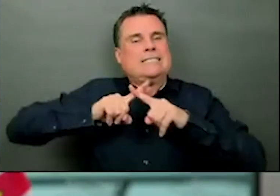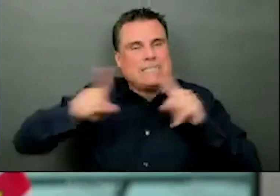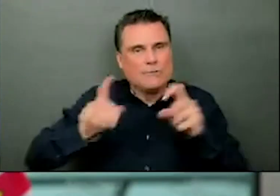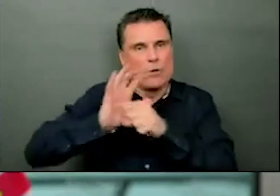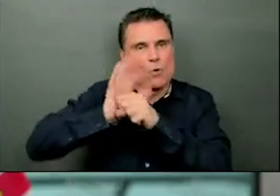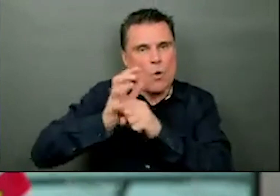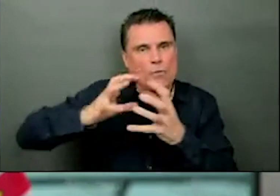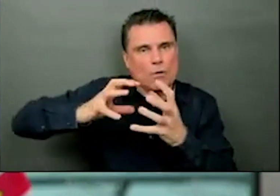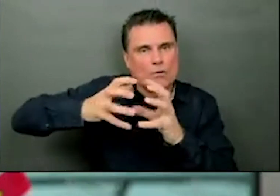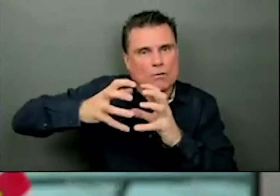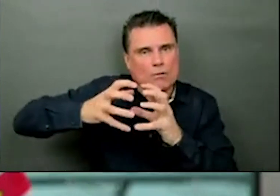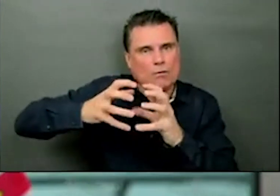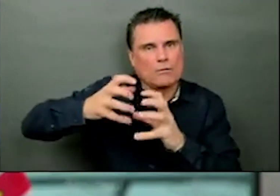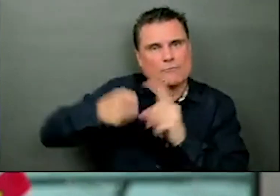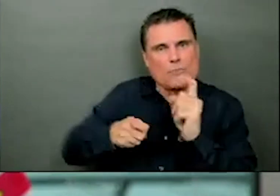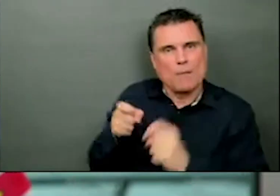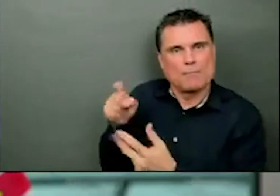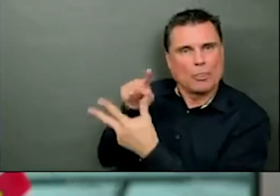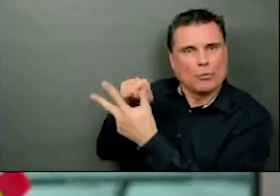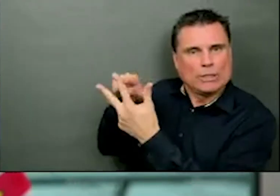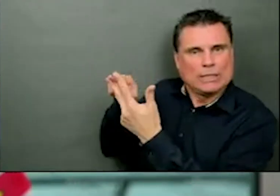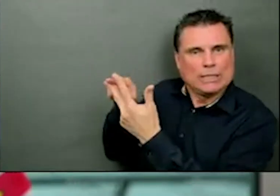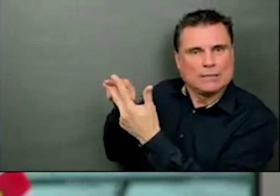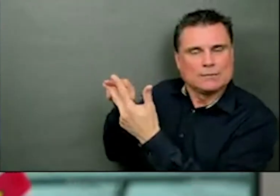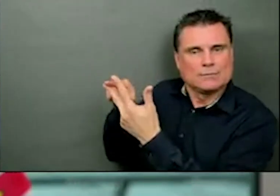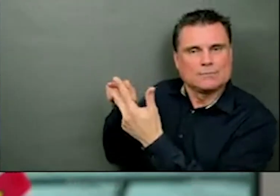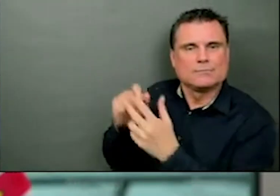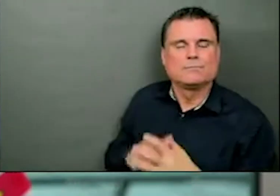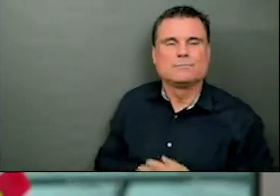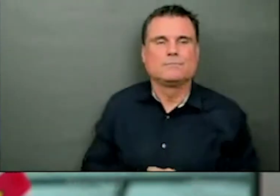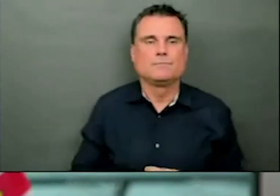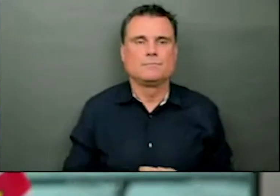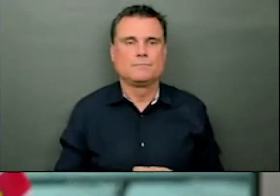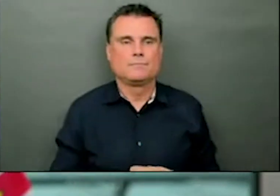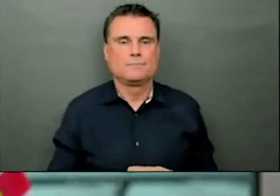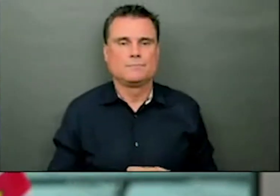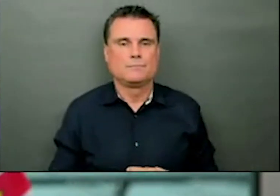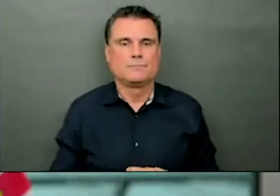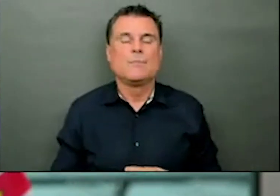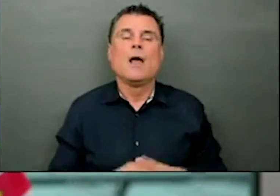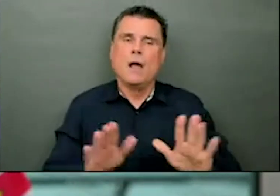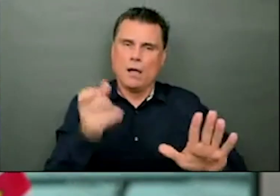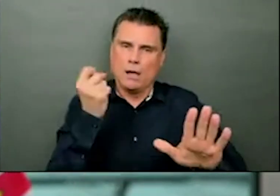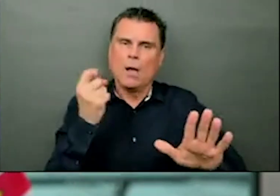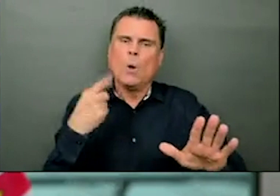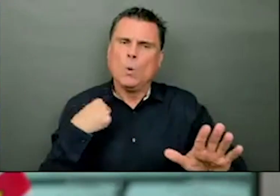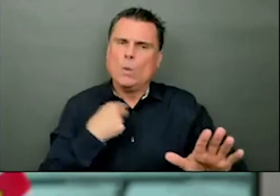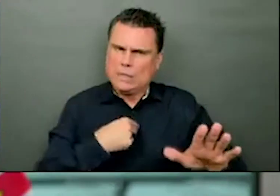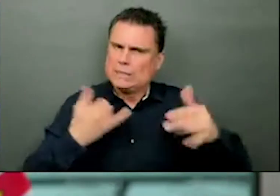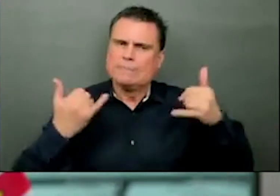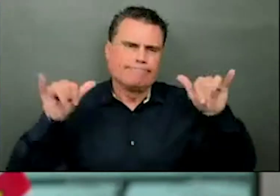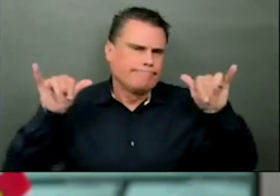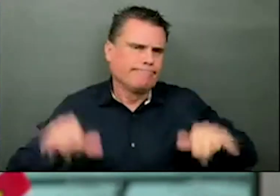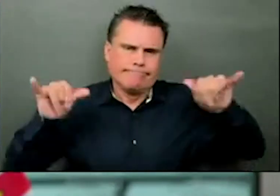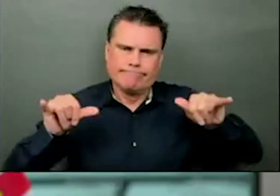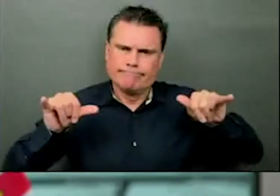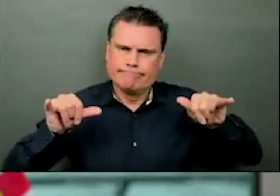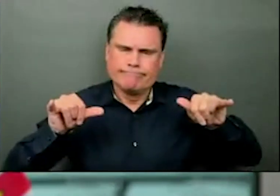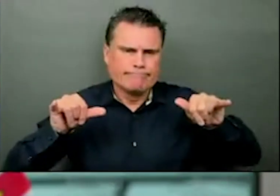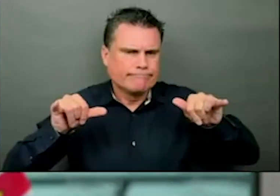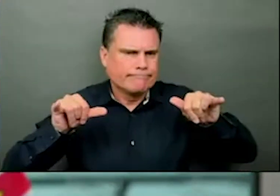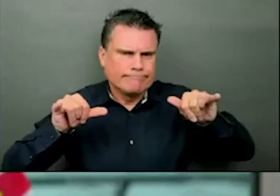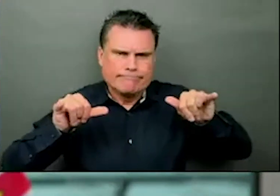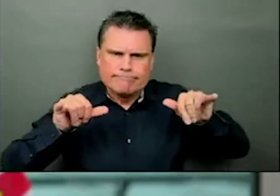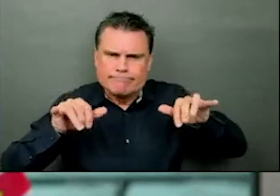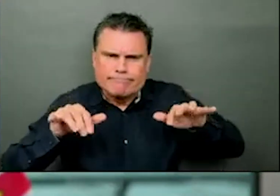periodically to see if that's increasing. We'll also be continuing to do targeted surveillance. But,